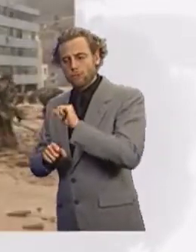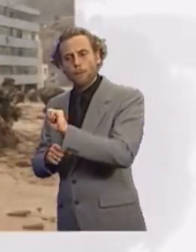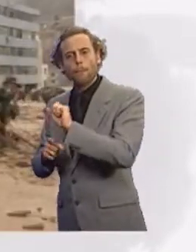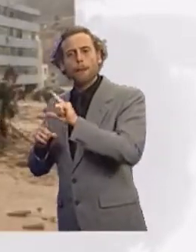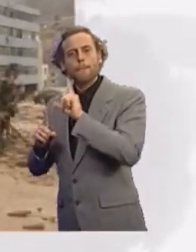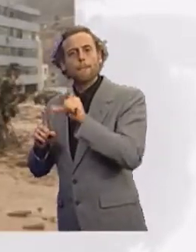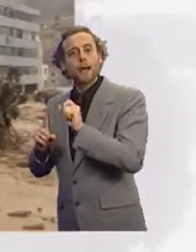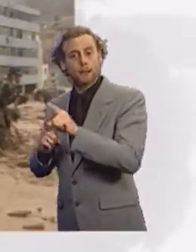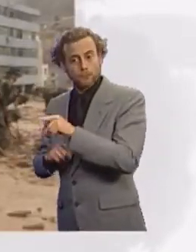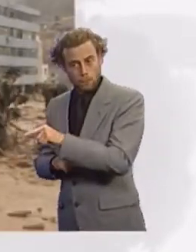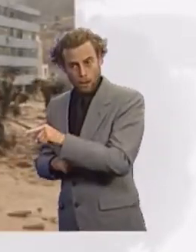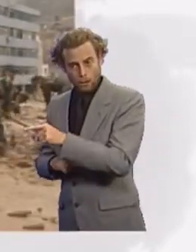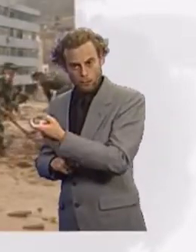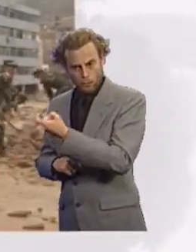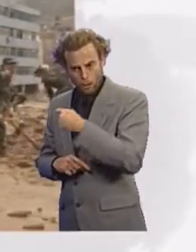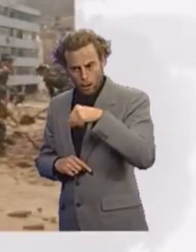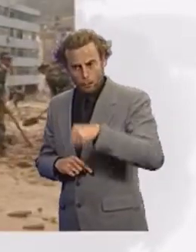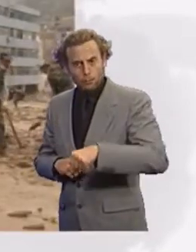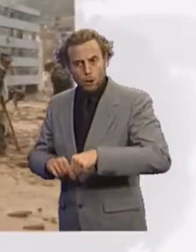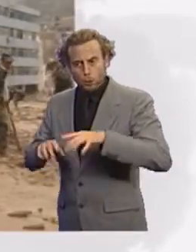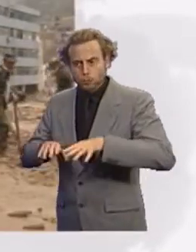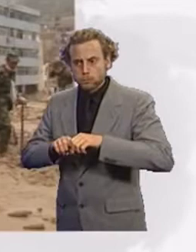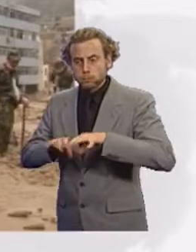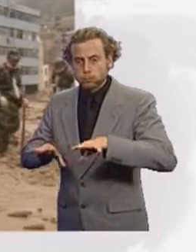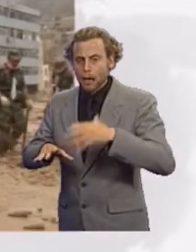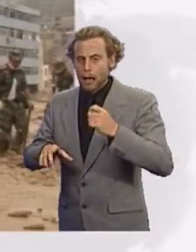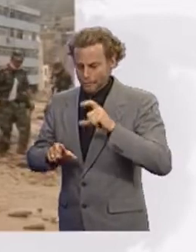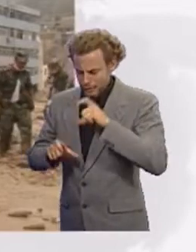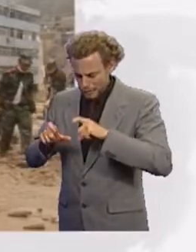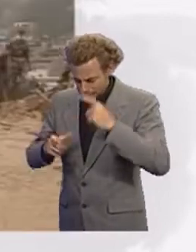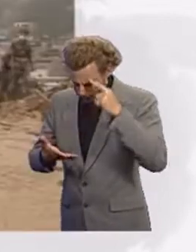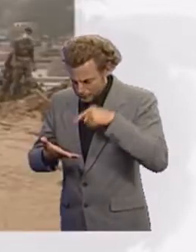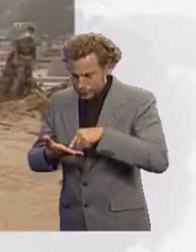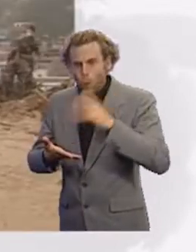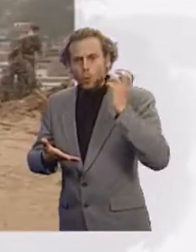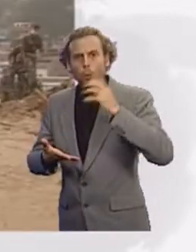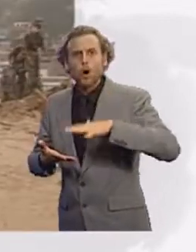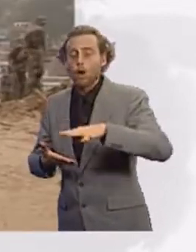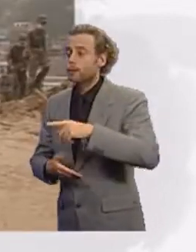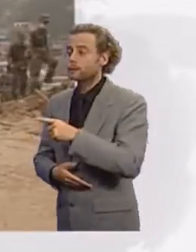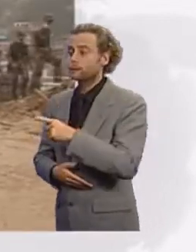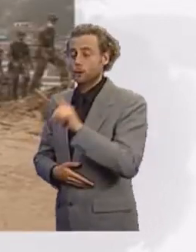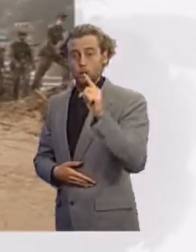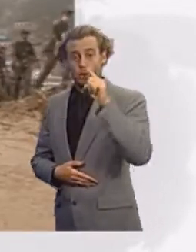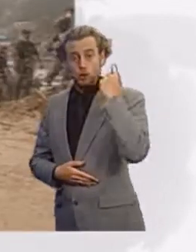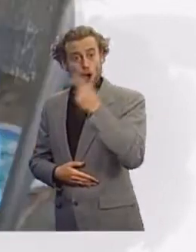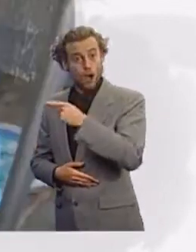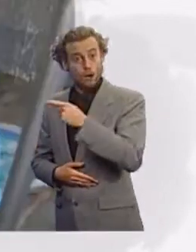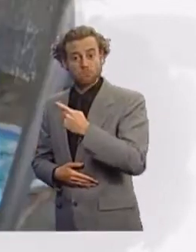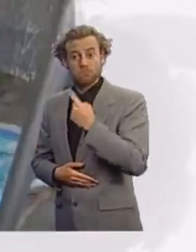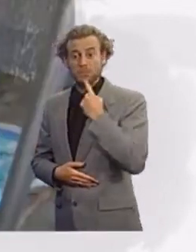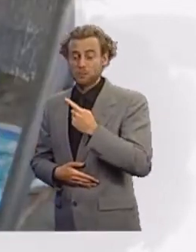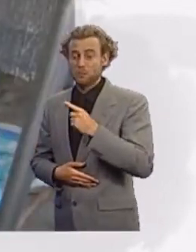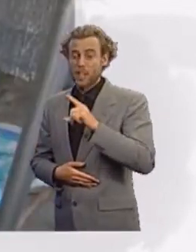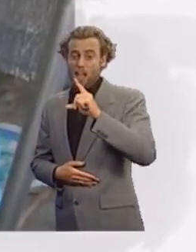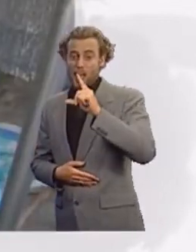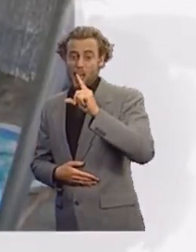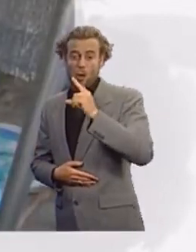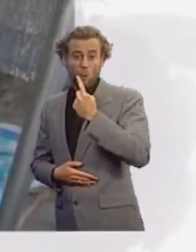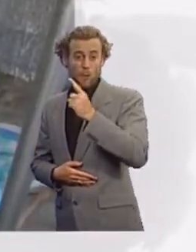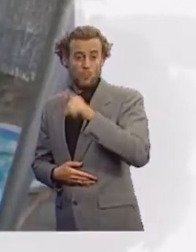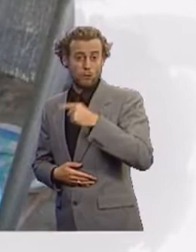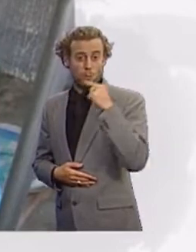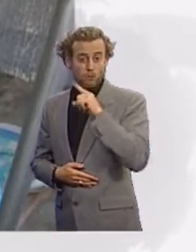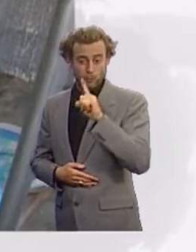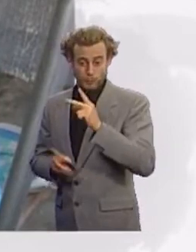The death toll in China's massive mudslide rises to more than 1100. Hundreds more are still missing. After a